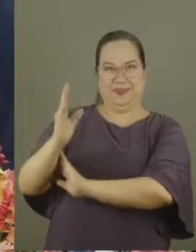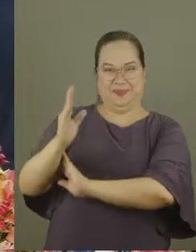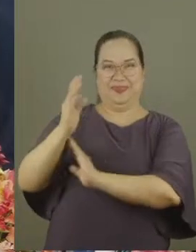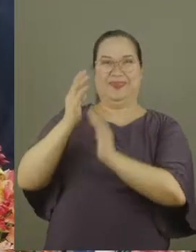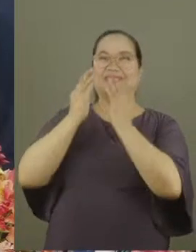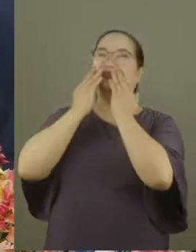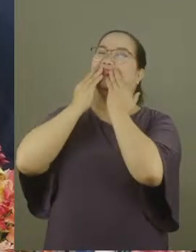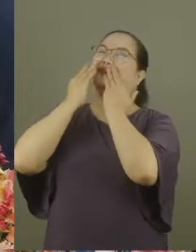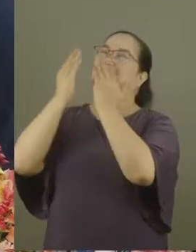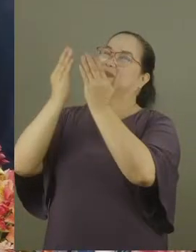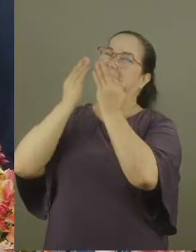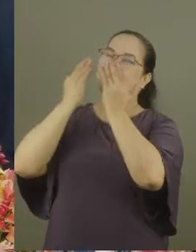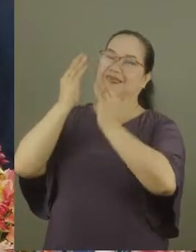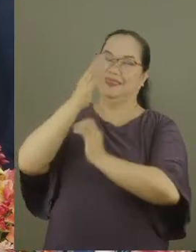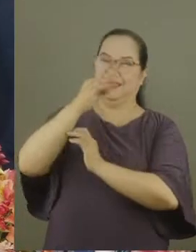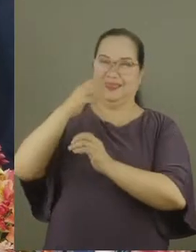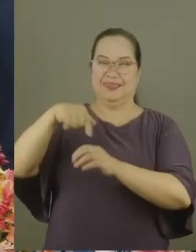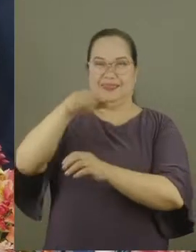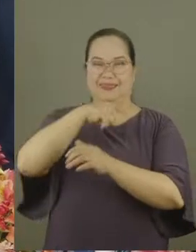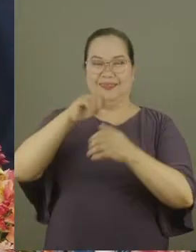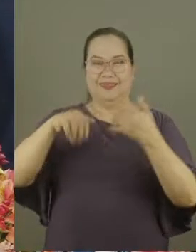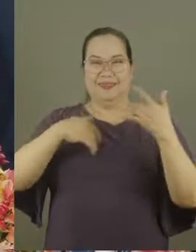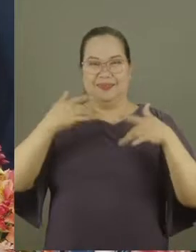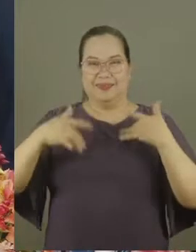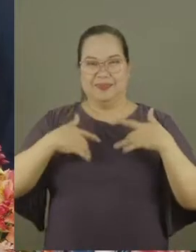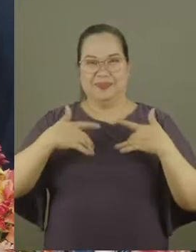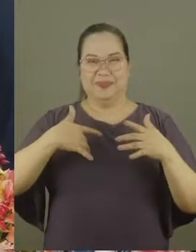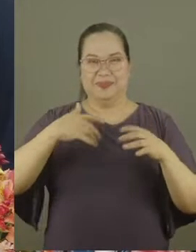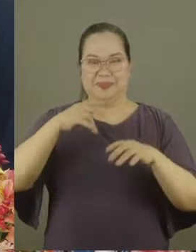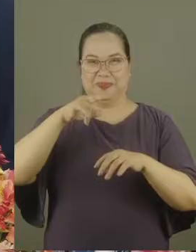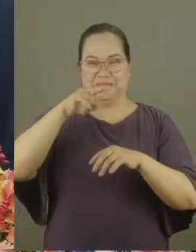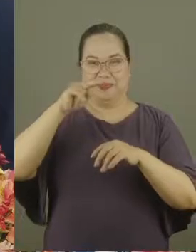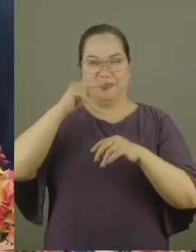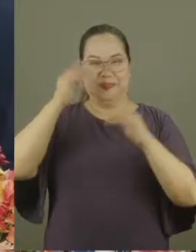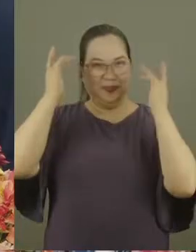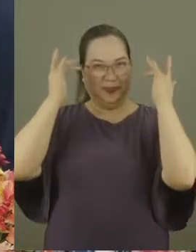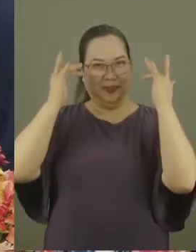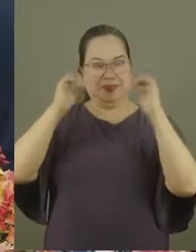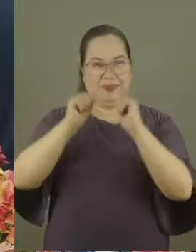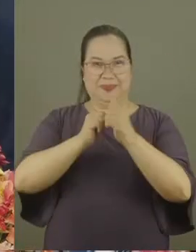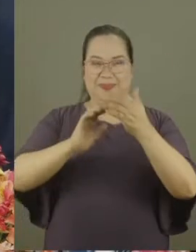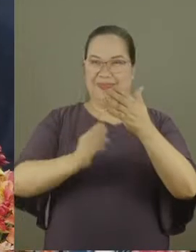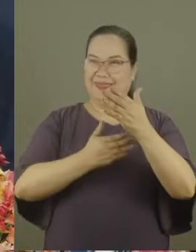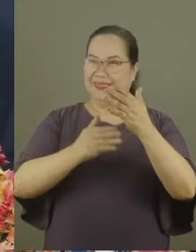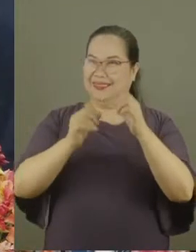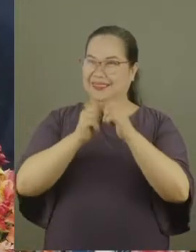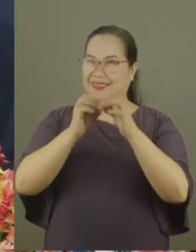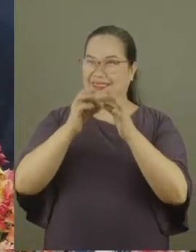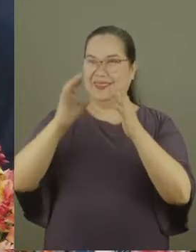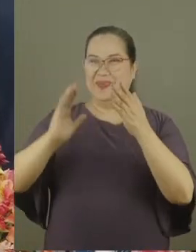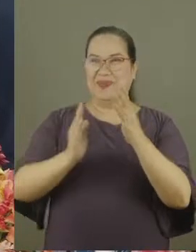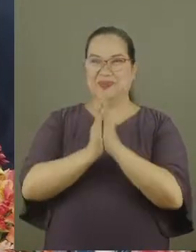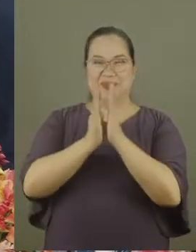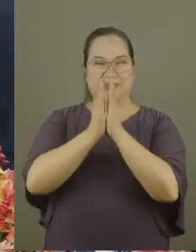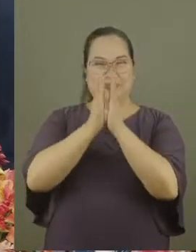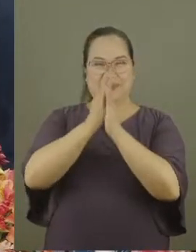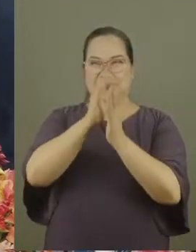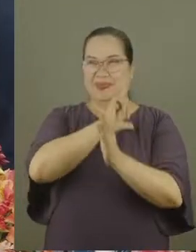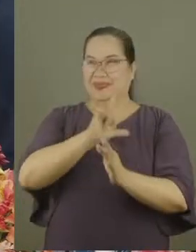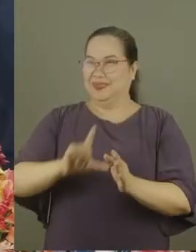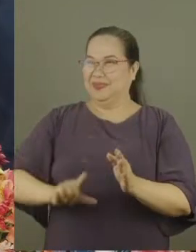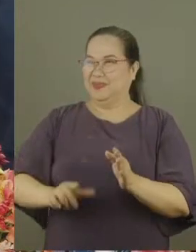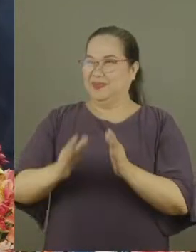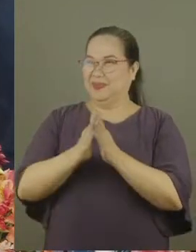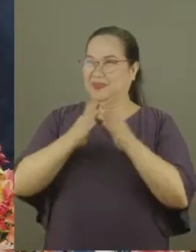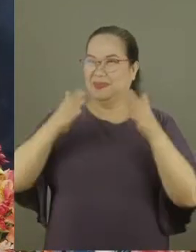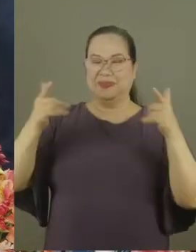thanksgiving. Let us make a joyful noise to Him with songs of praise. For the Lord is a great